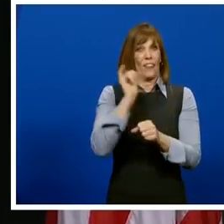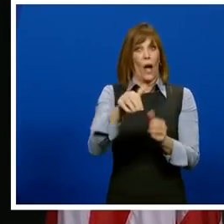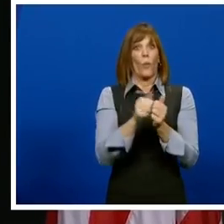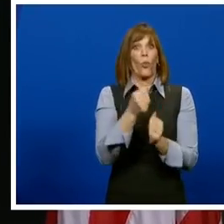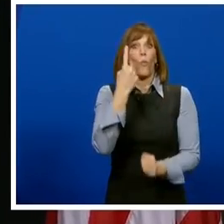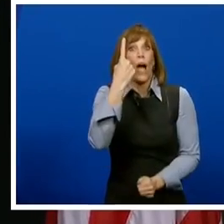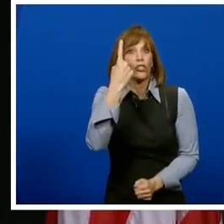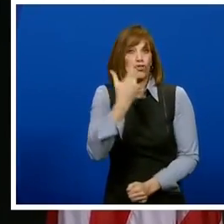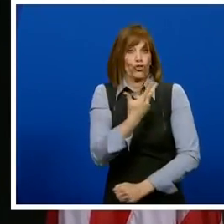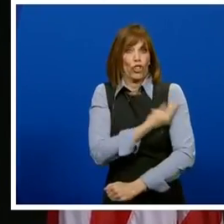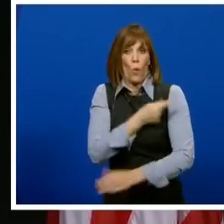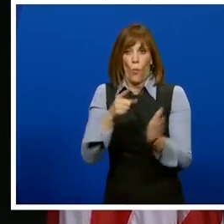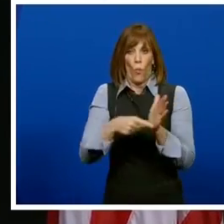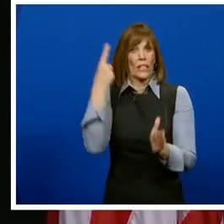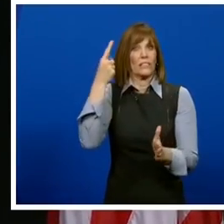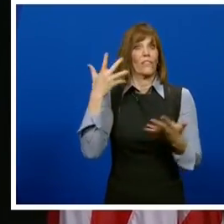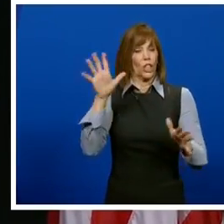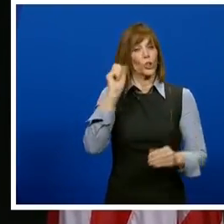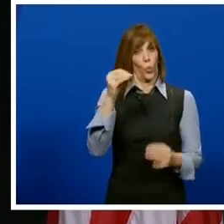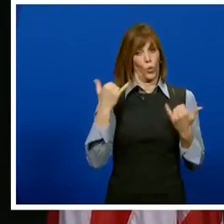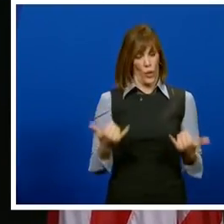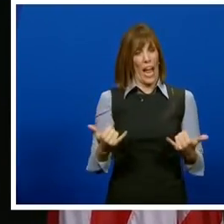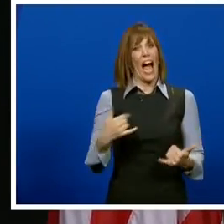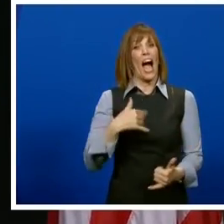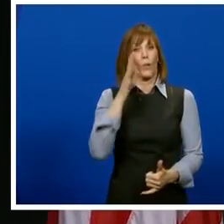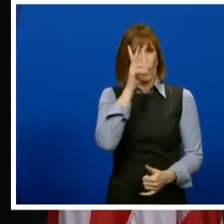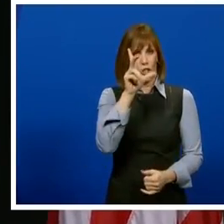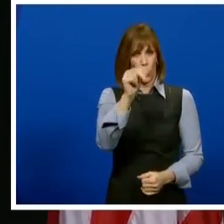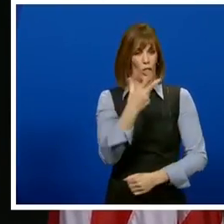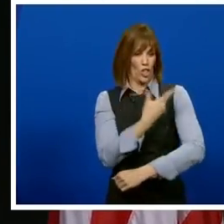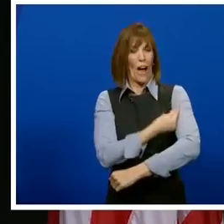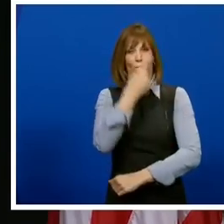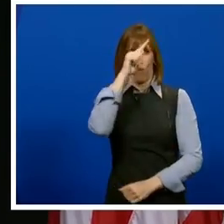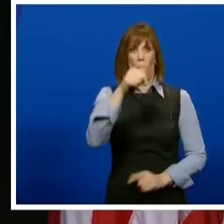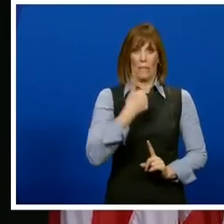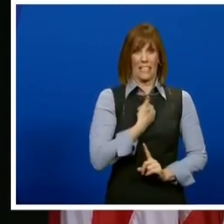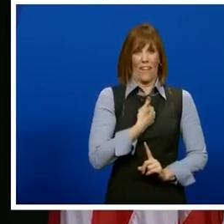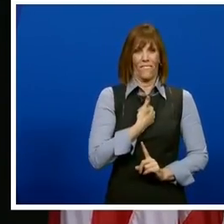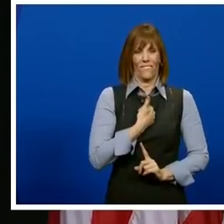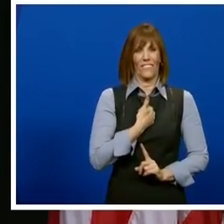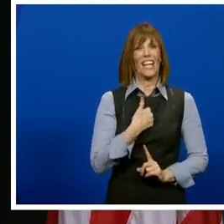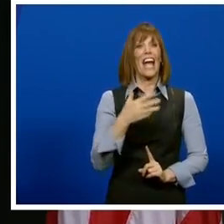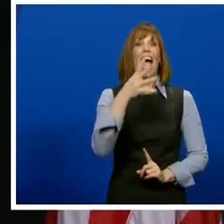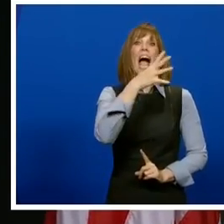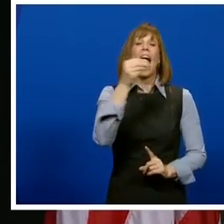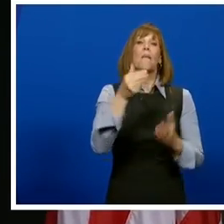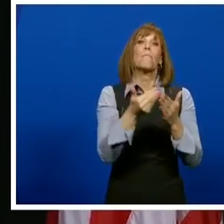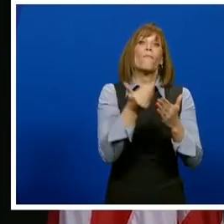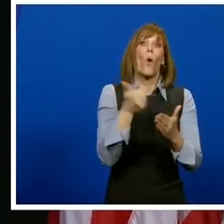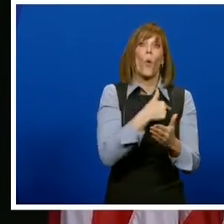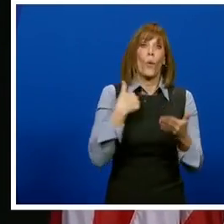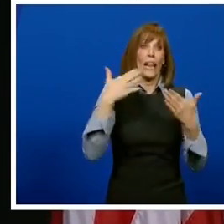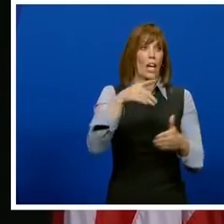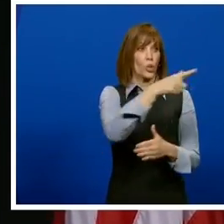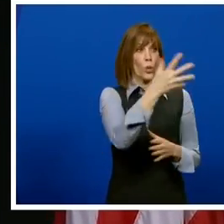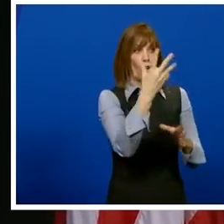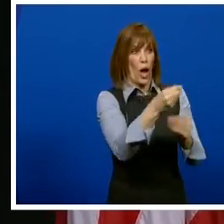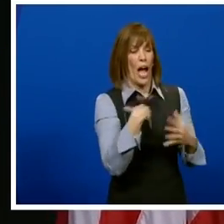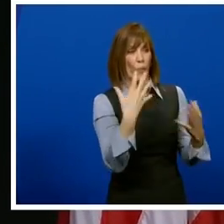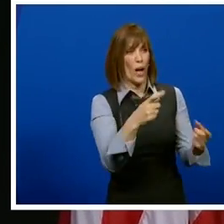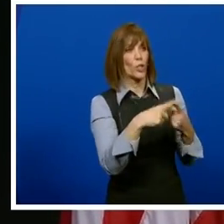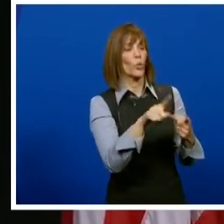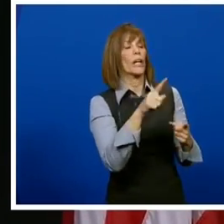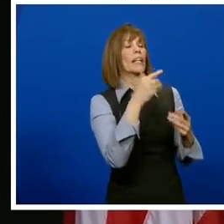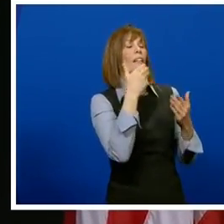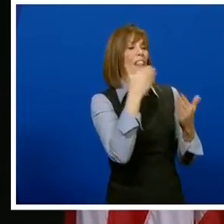one dose. So today, I'm choosing the J&J vaccine for myself, but before we let you go, Dr. Winokur, I want to